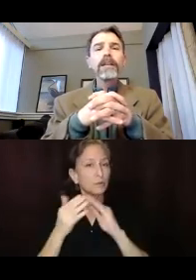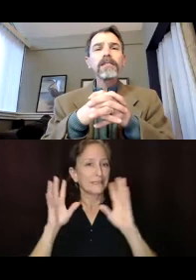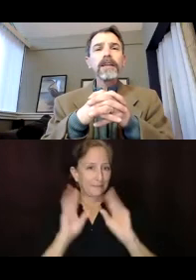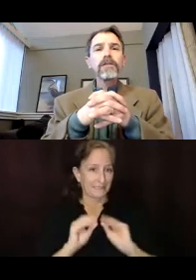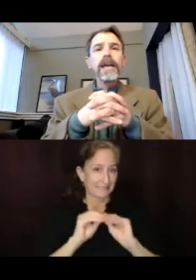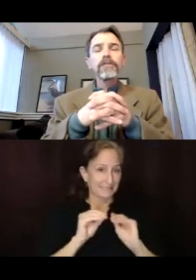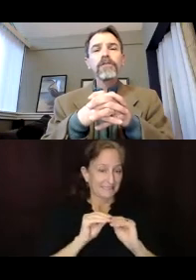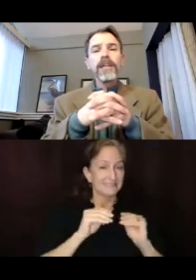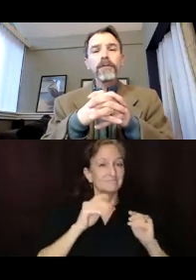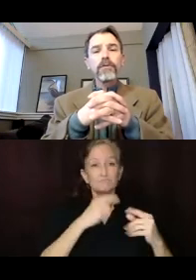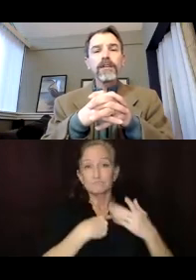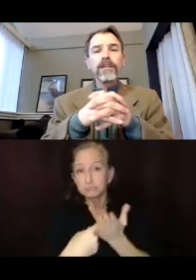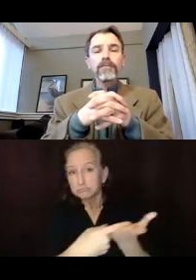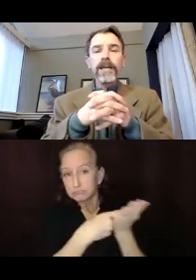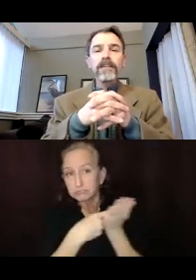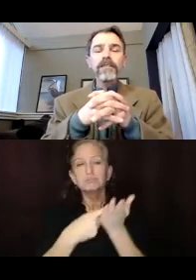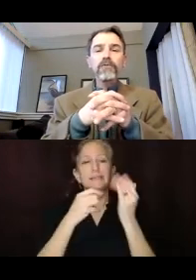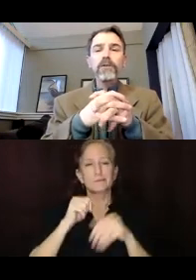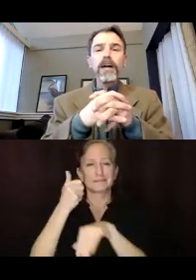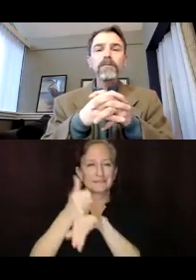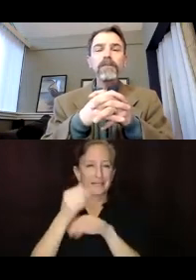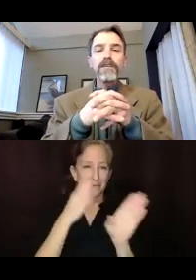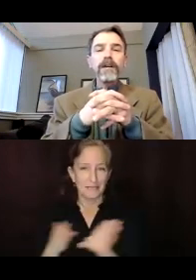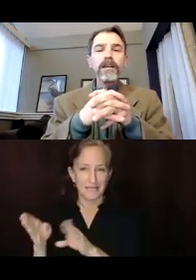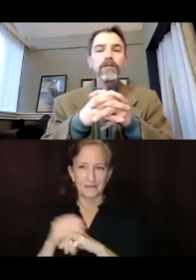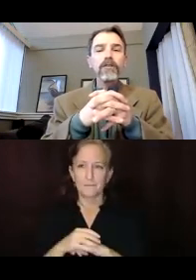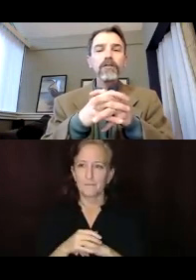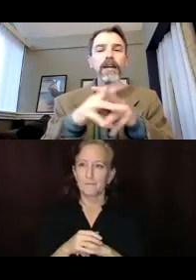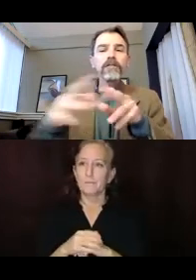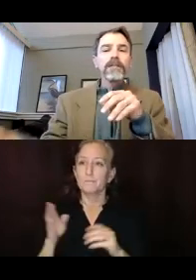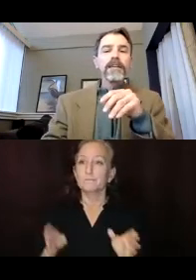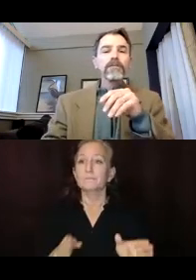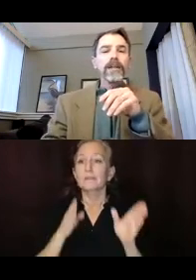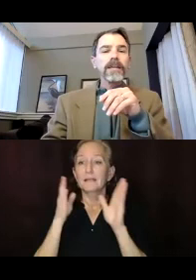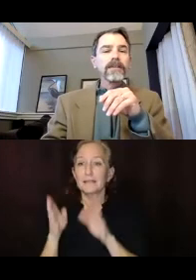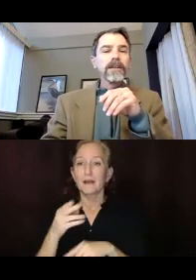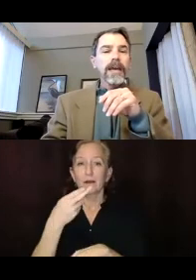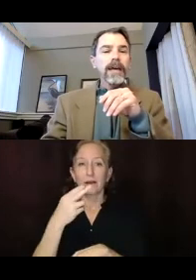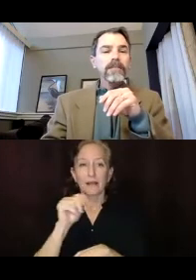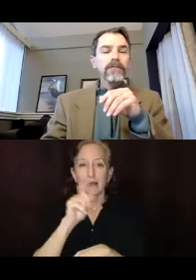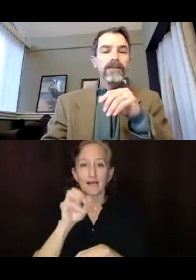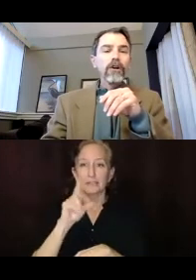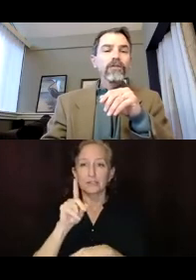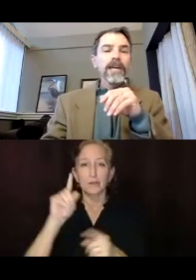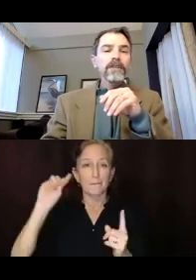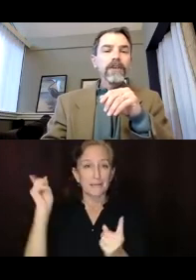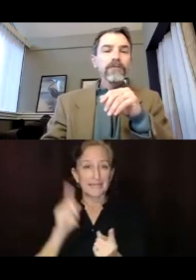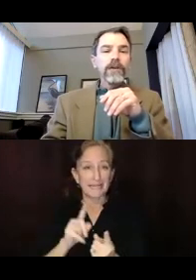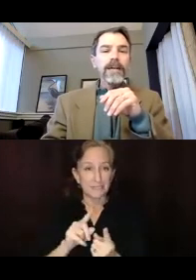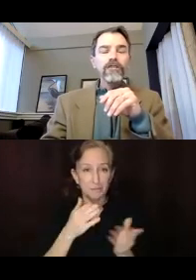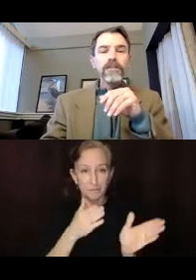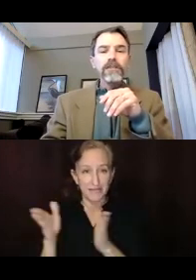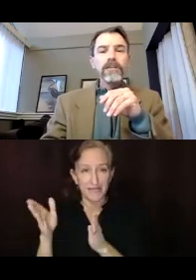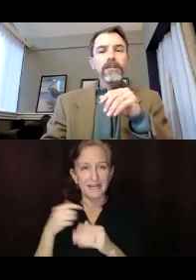the one in the center is the hazards and climate resilience plan. This is required by FEMA. It's your local hazard mitigation plan. It has over 95